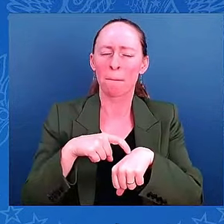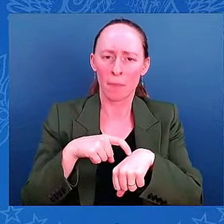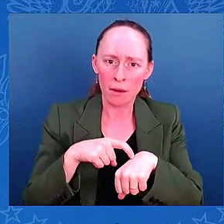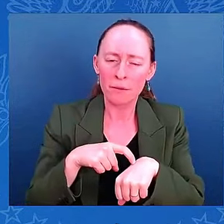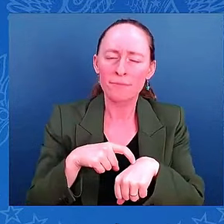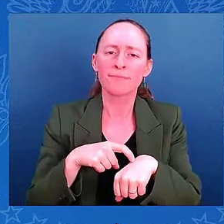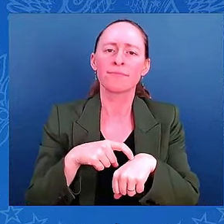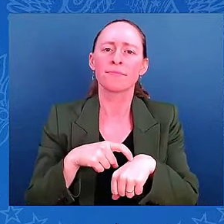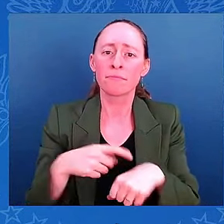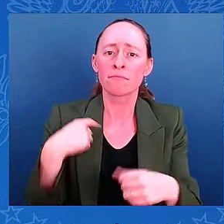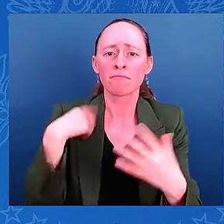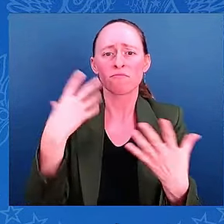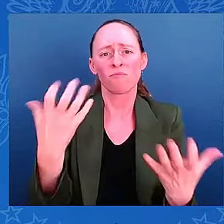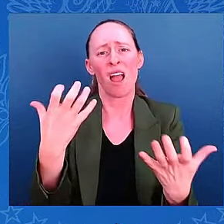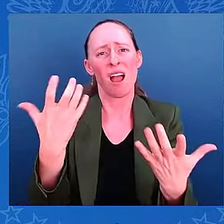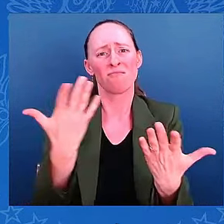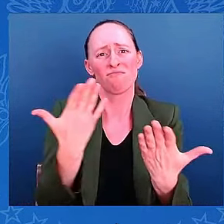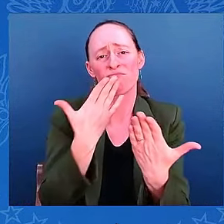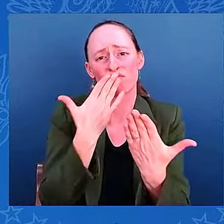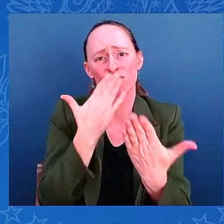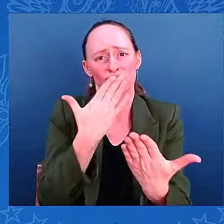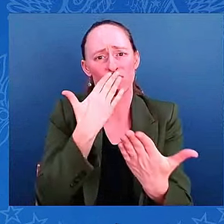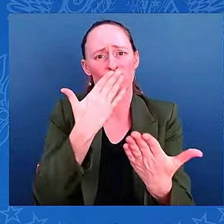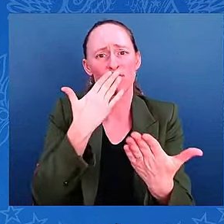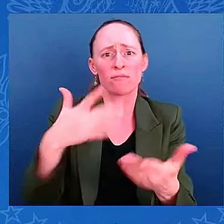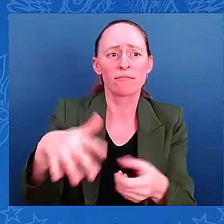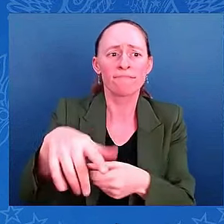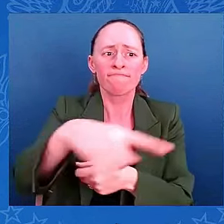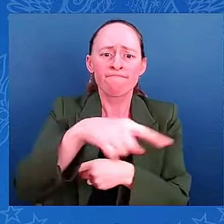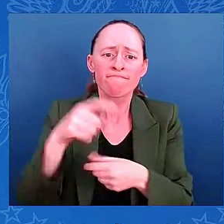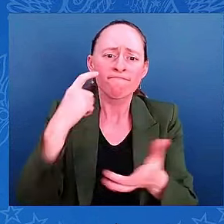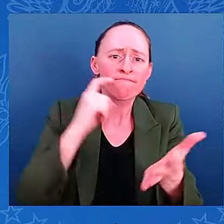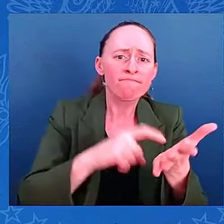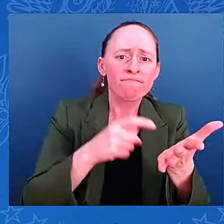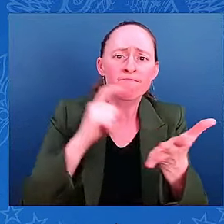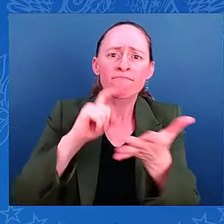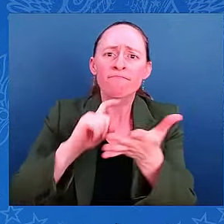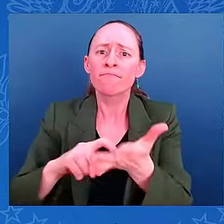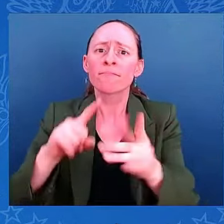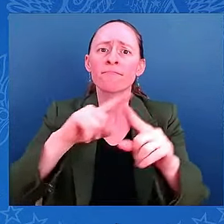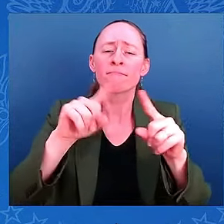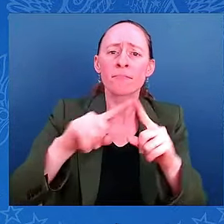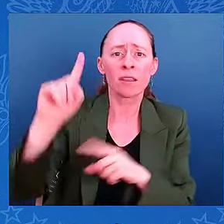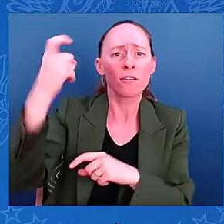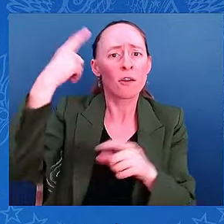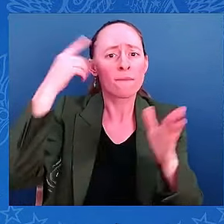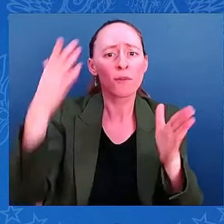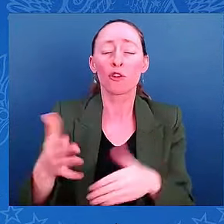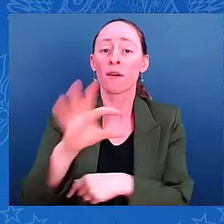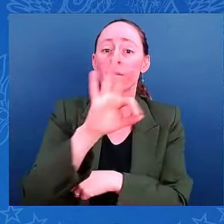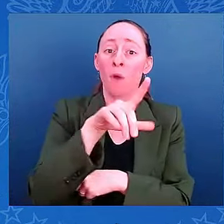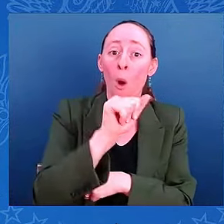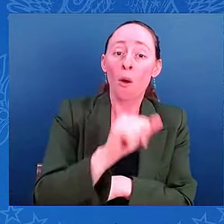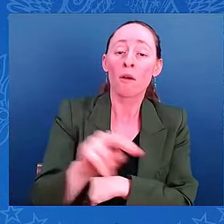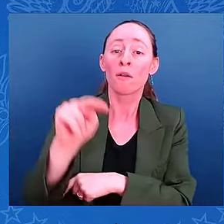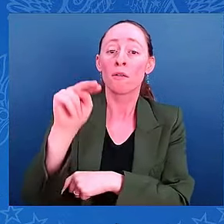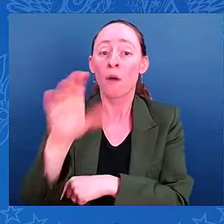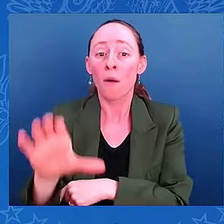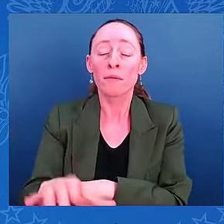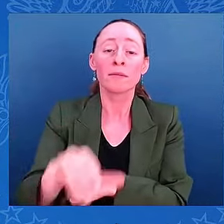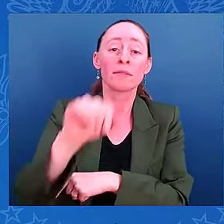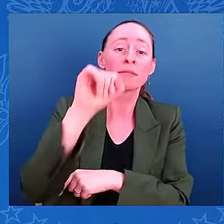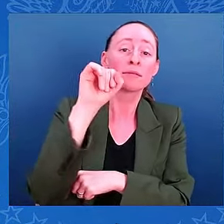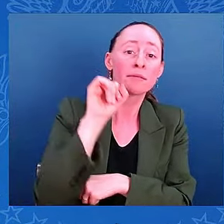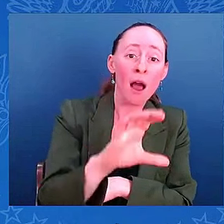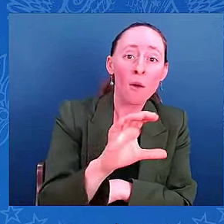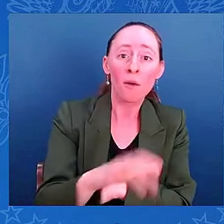of all the affected areas over the last couple weeks. Florida, North Carolina, South Carolina, Georgia, Tennessee, Virginia. You know,